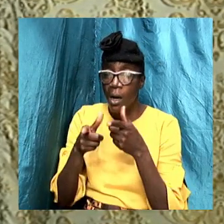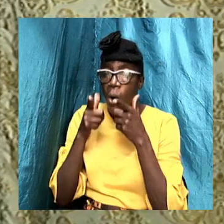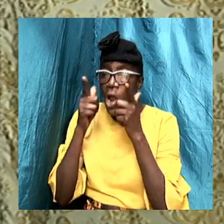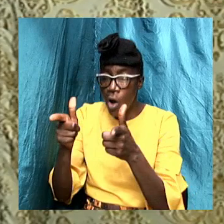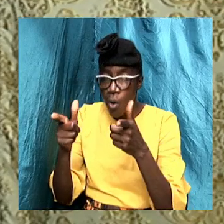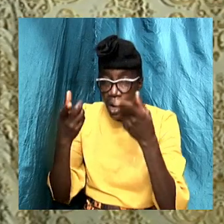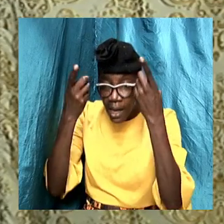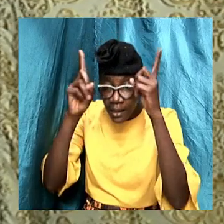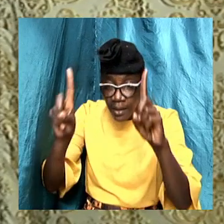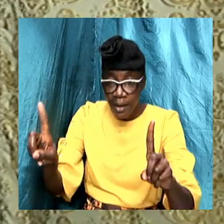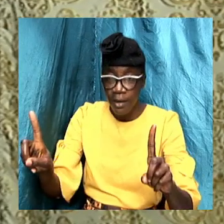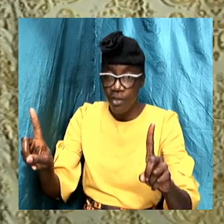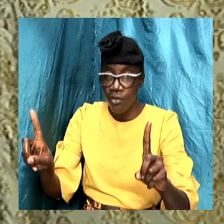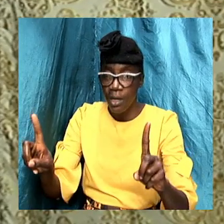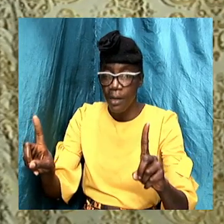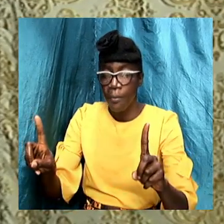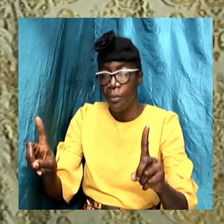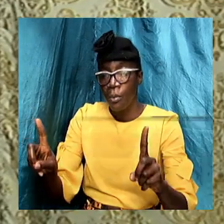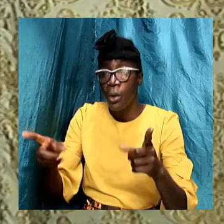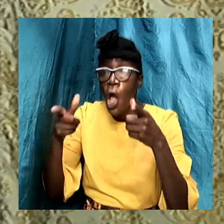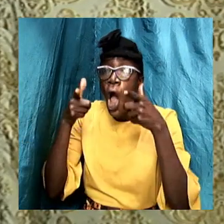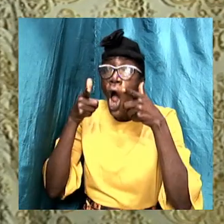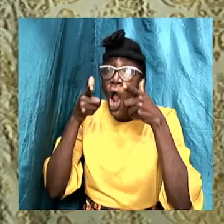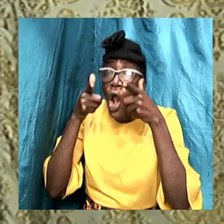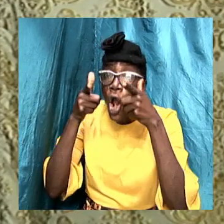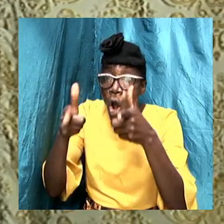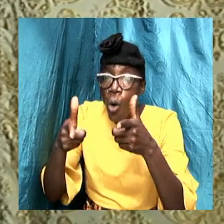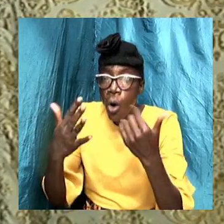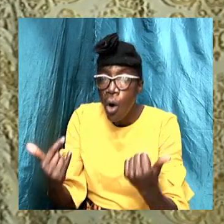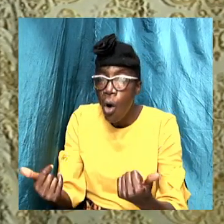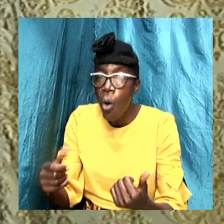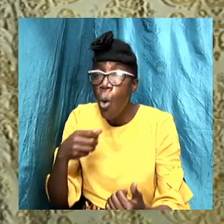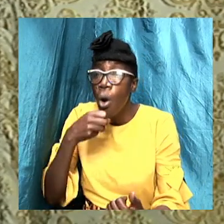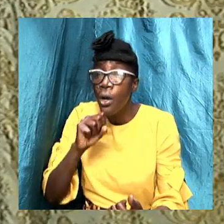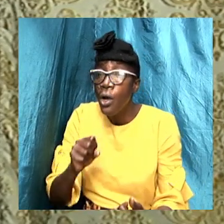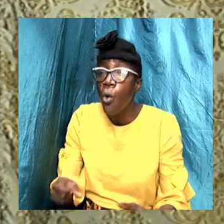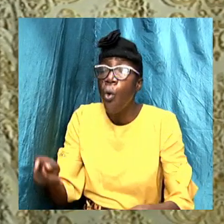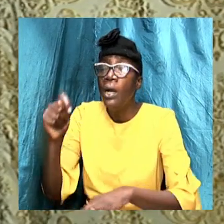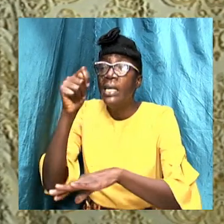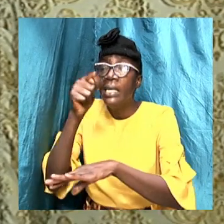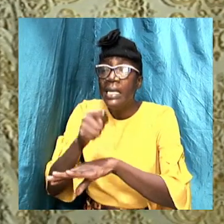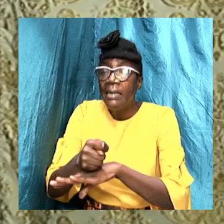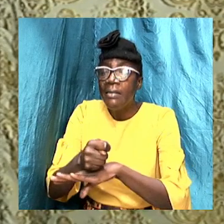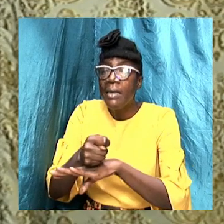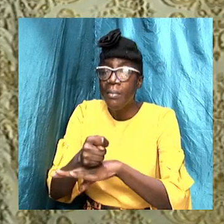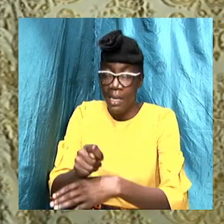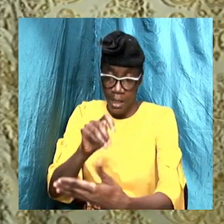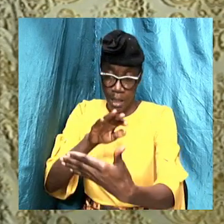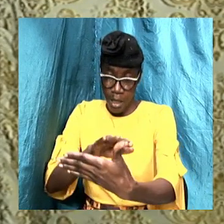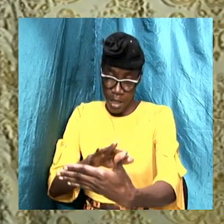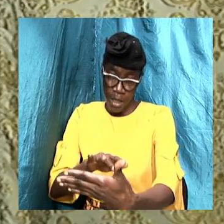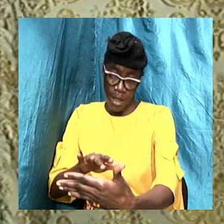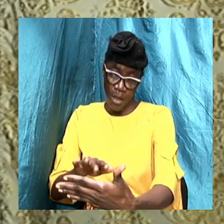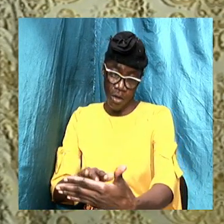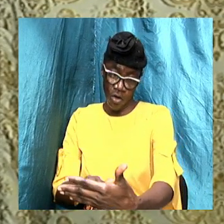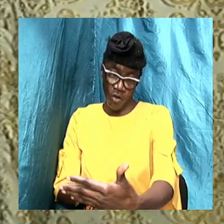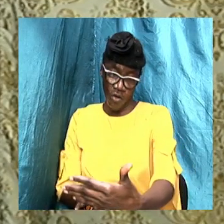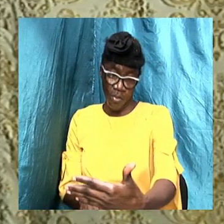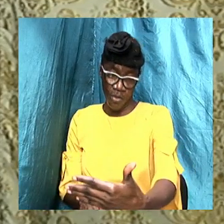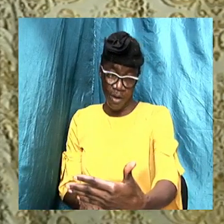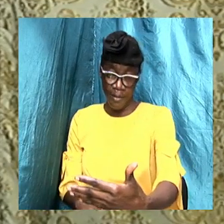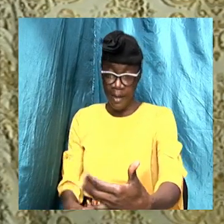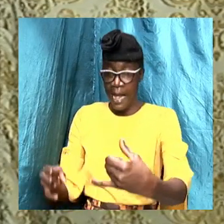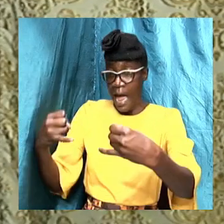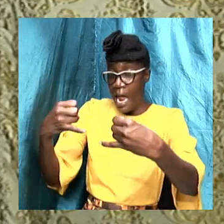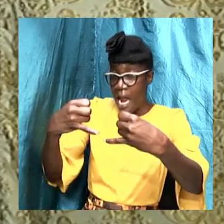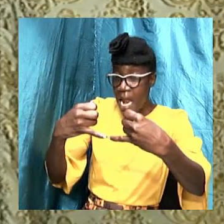is to look how the Old Testament scriptures line up with the New Testament scriptures,